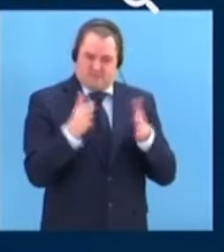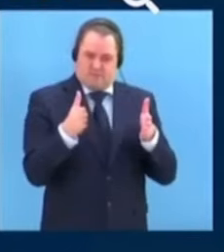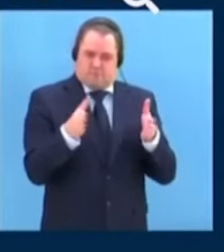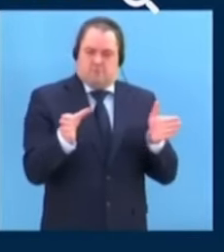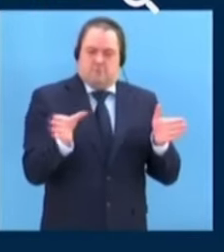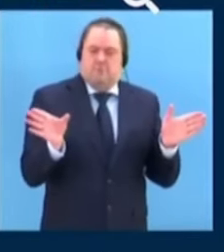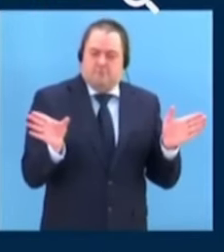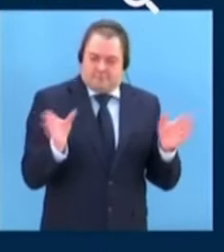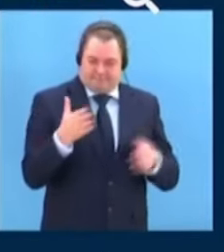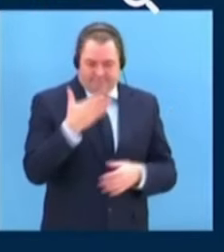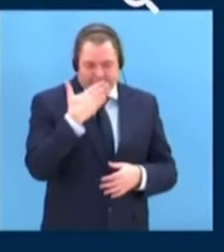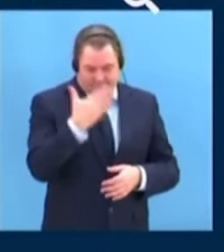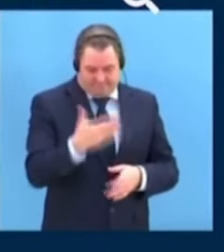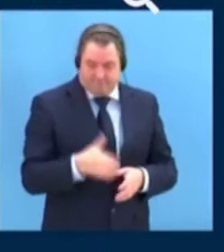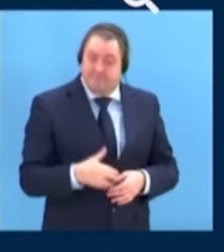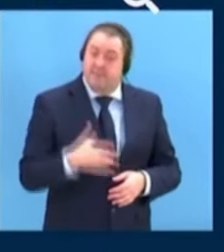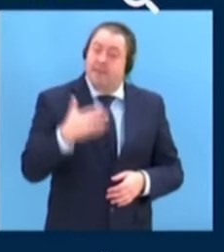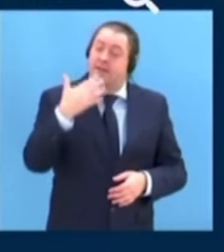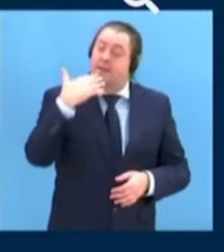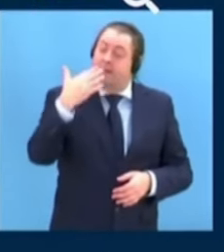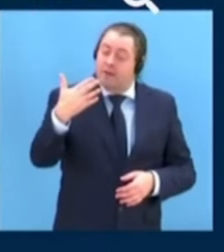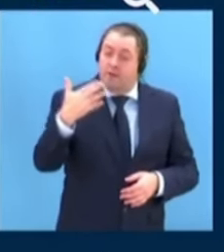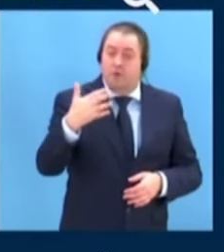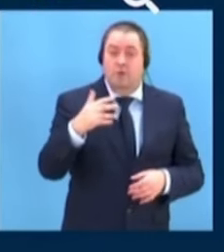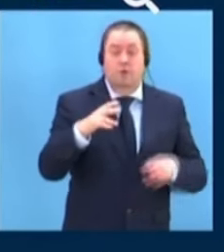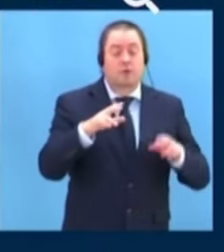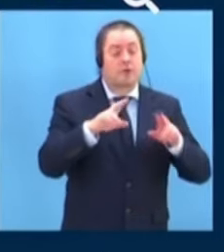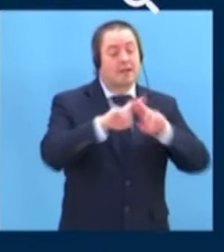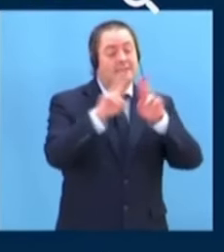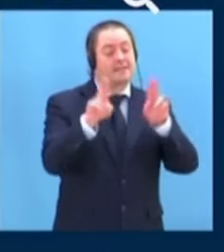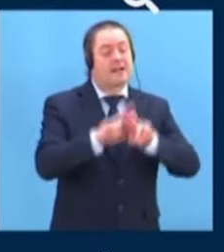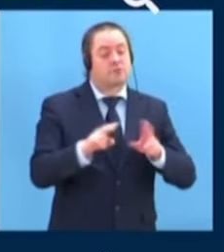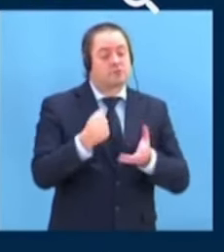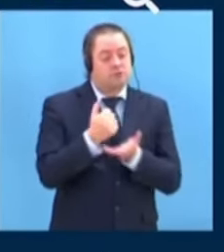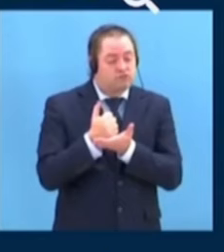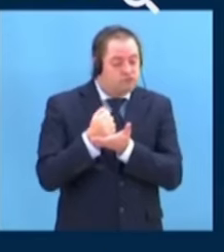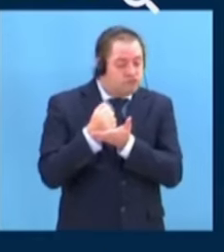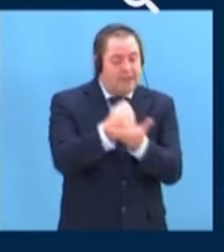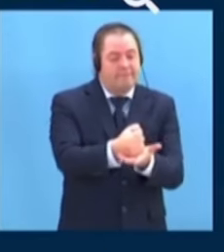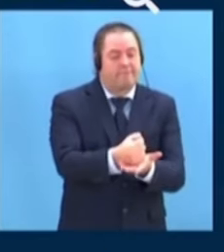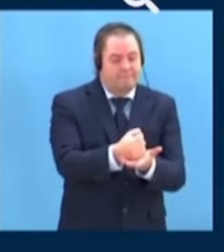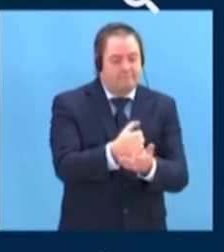Thank you. International Relief Foundation, you have the floor.